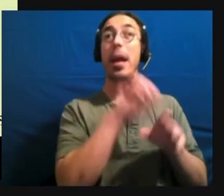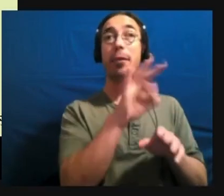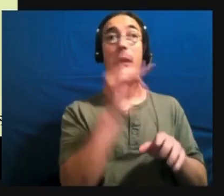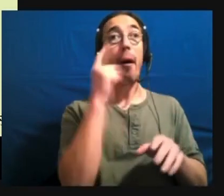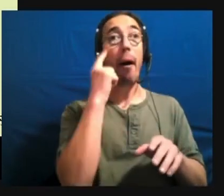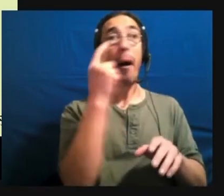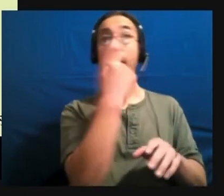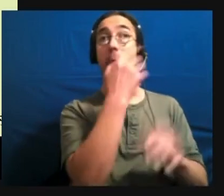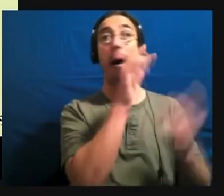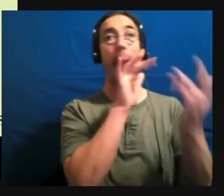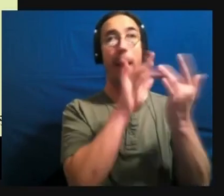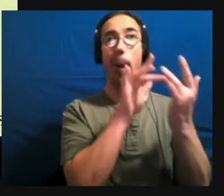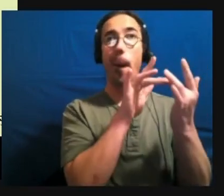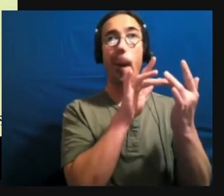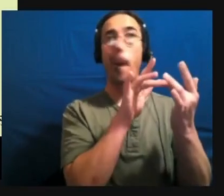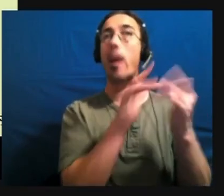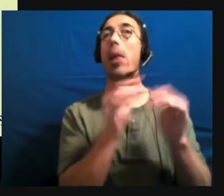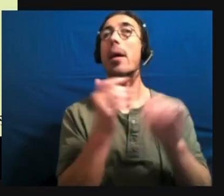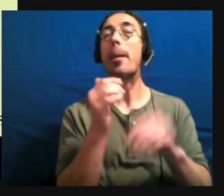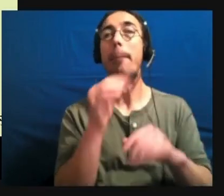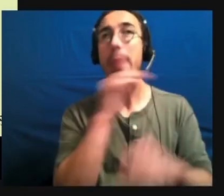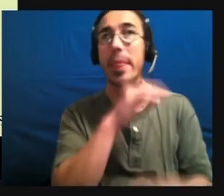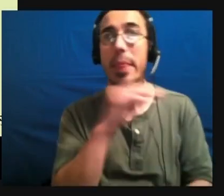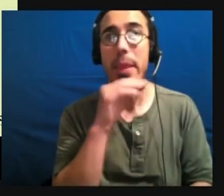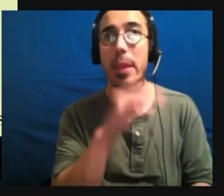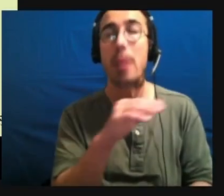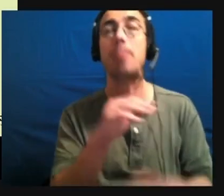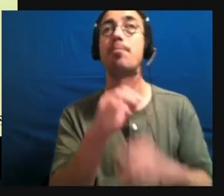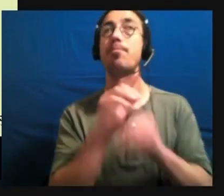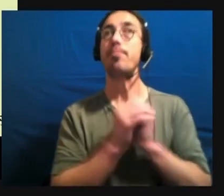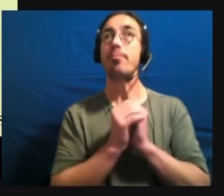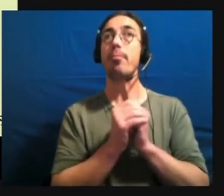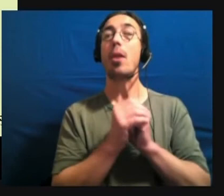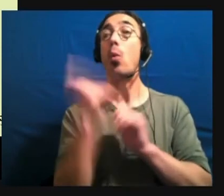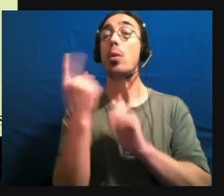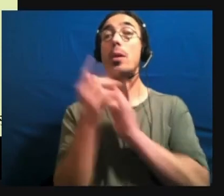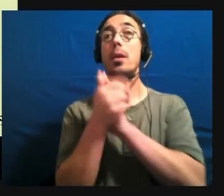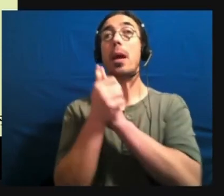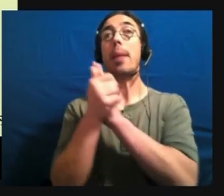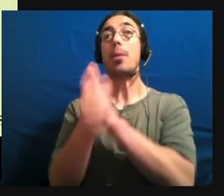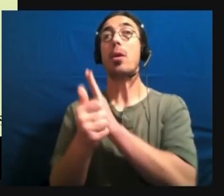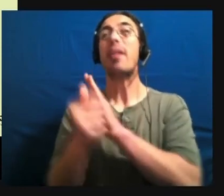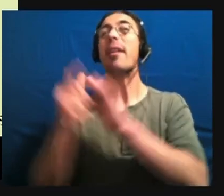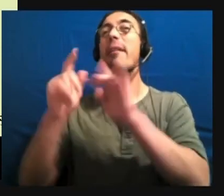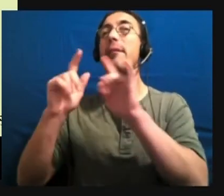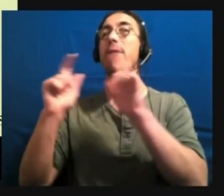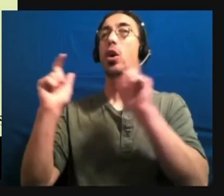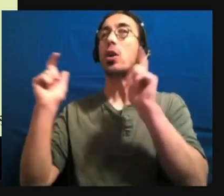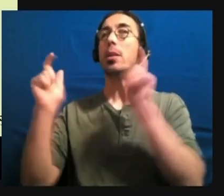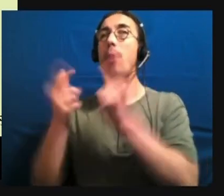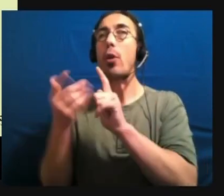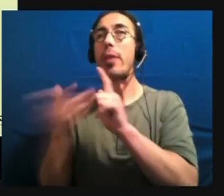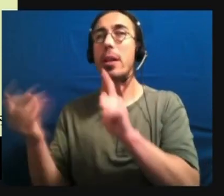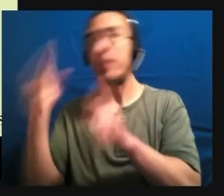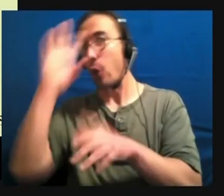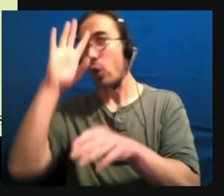diagnosing autism. They're only competent in diagnosing very small subset of autism.